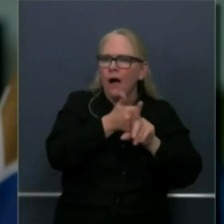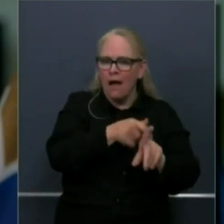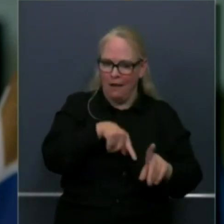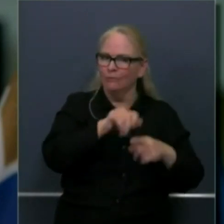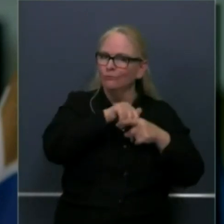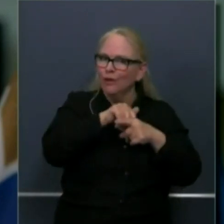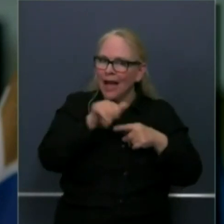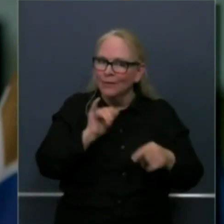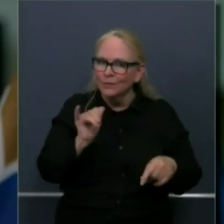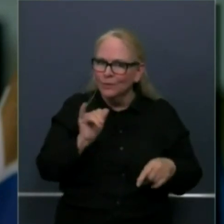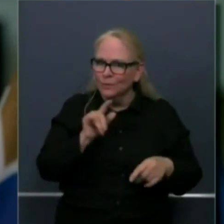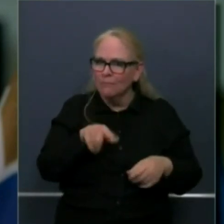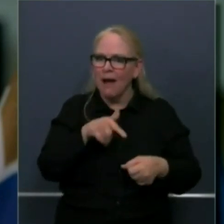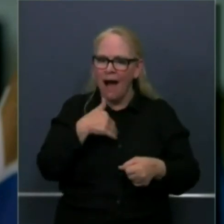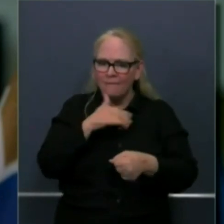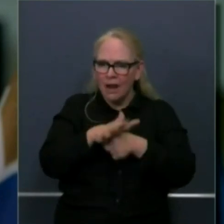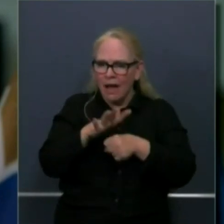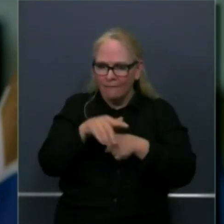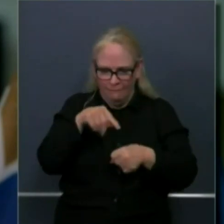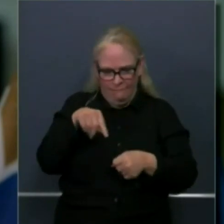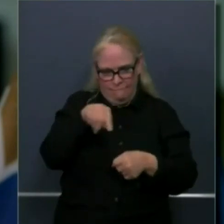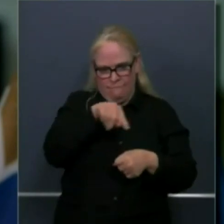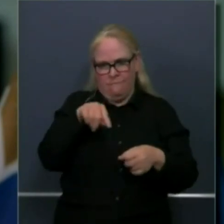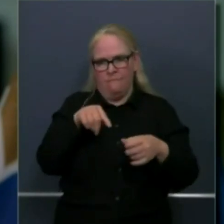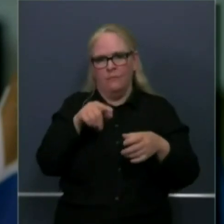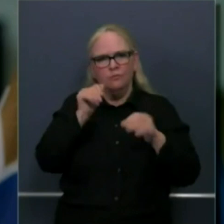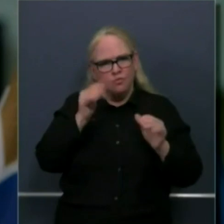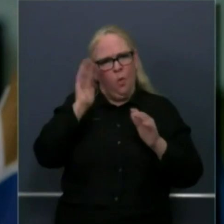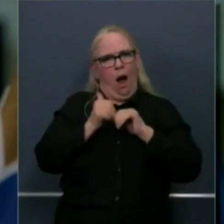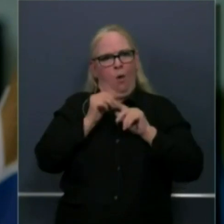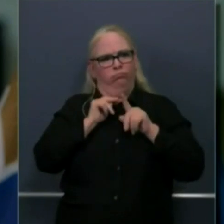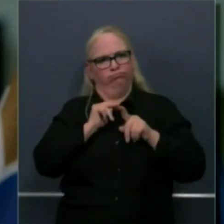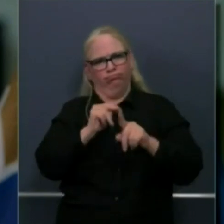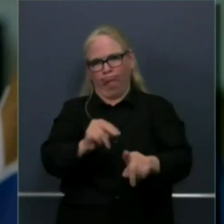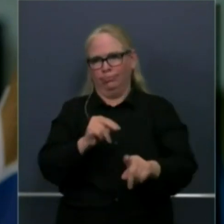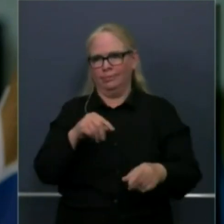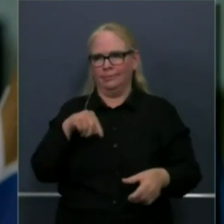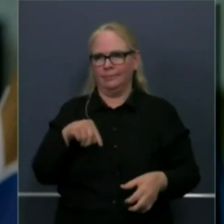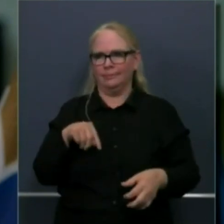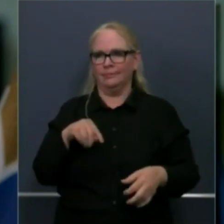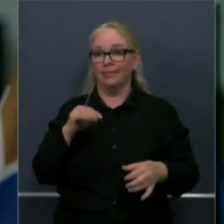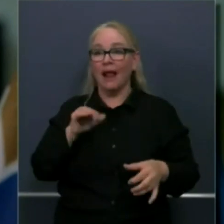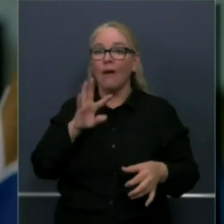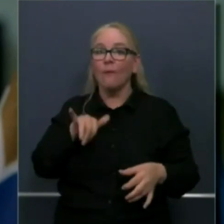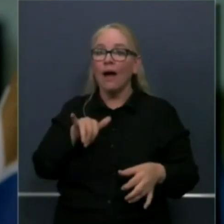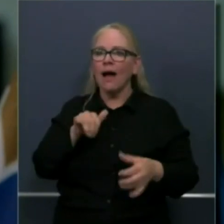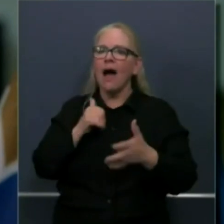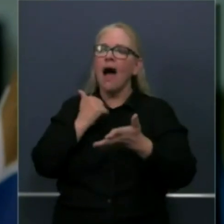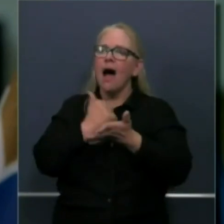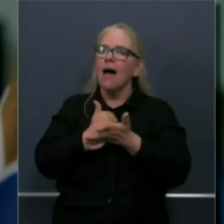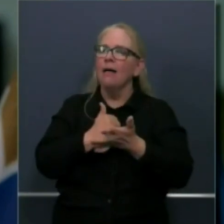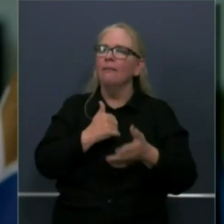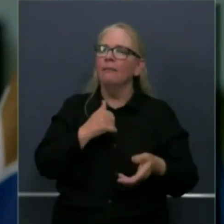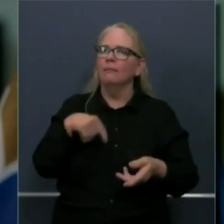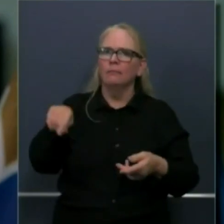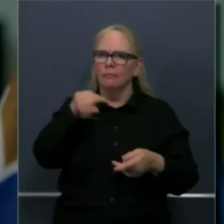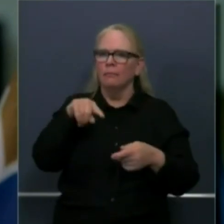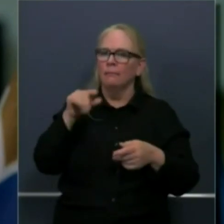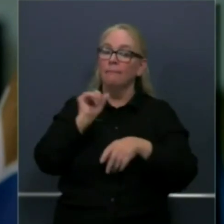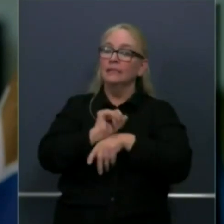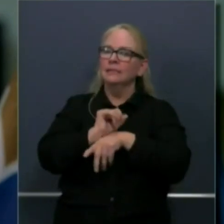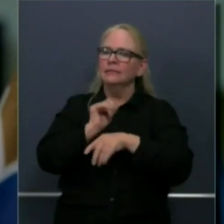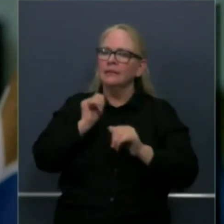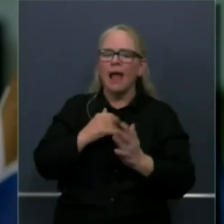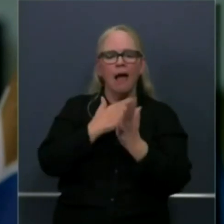folks that are trying to do their best to help you and help your community uh to move move quickly into this phase two but do so safely